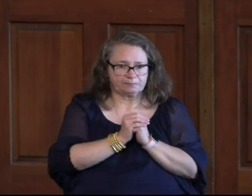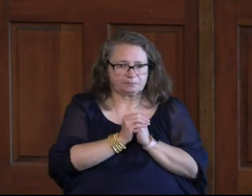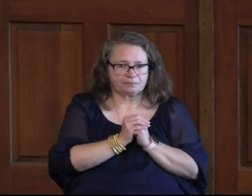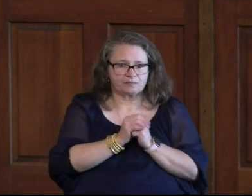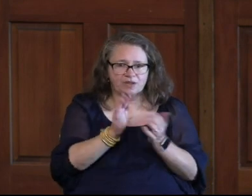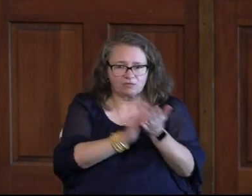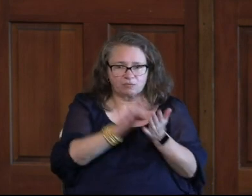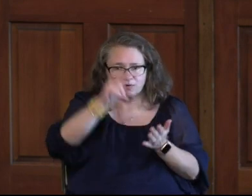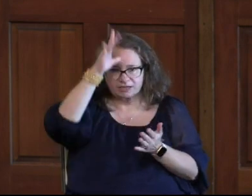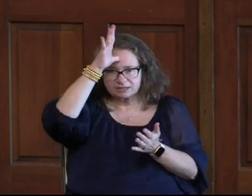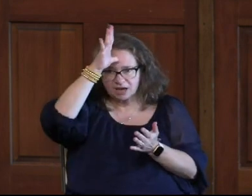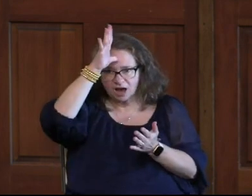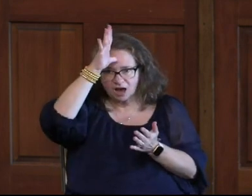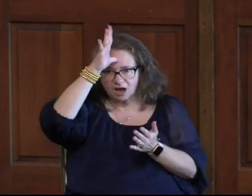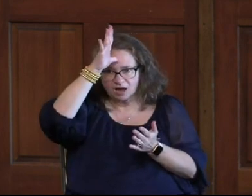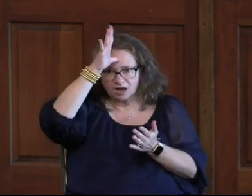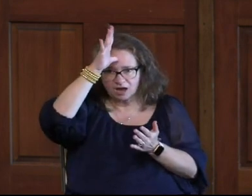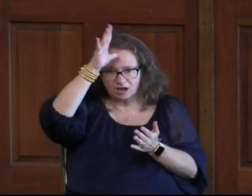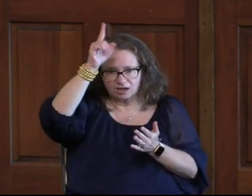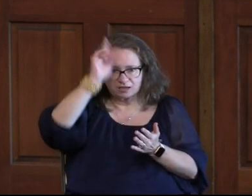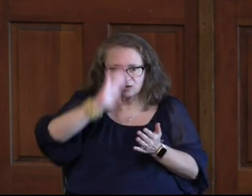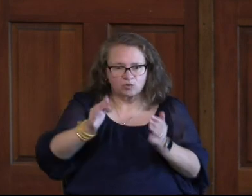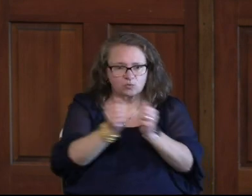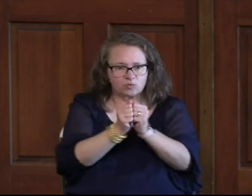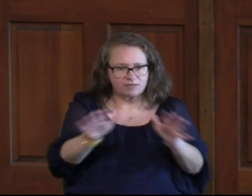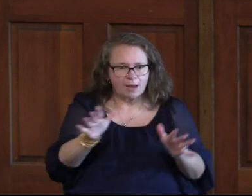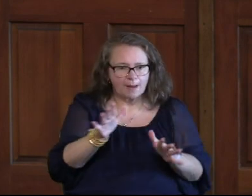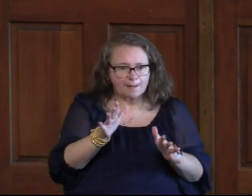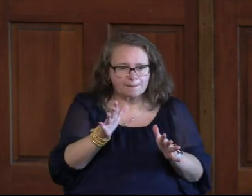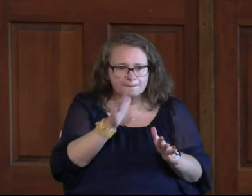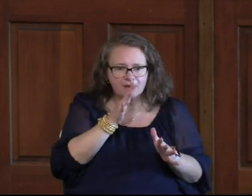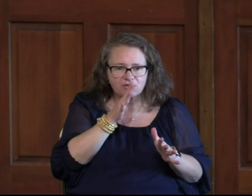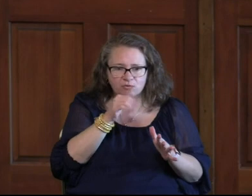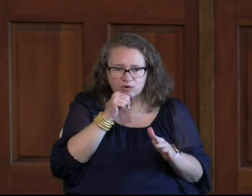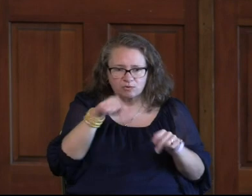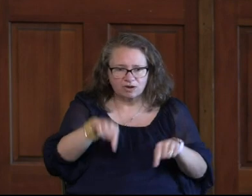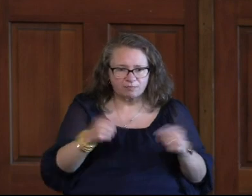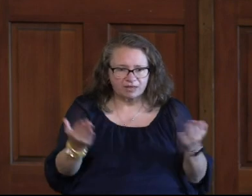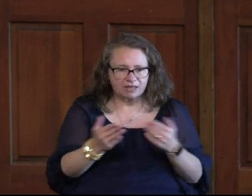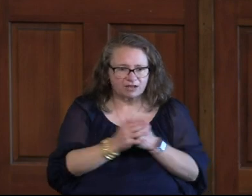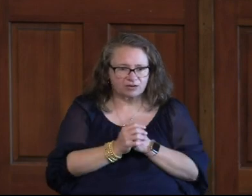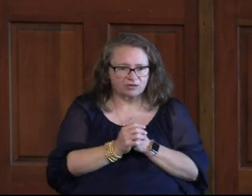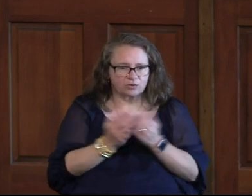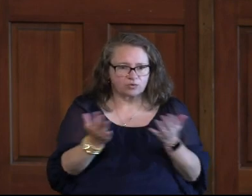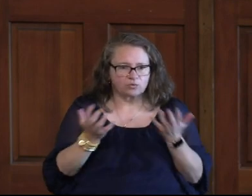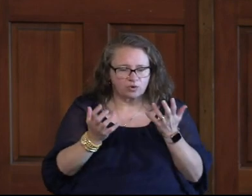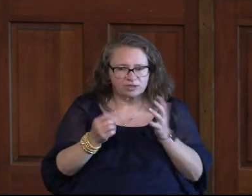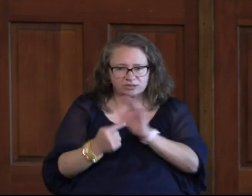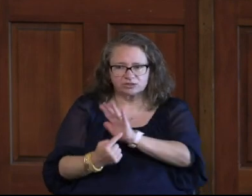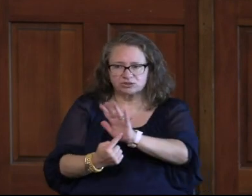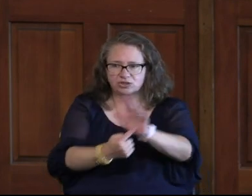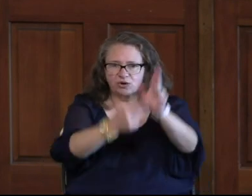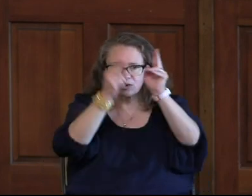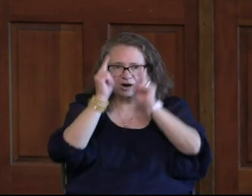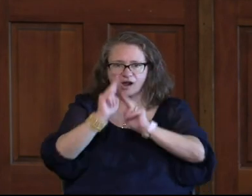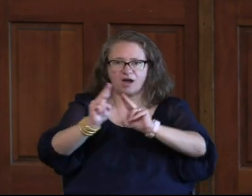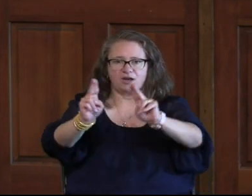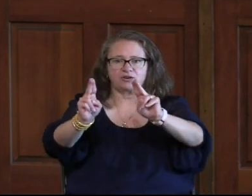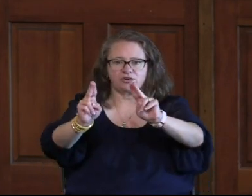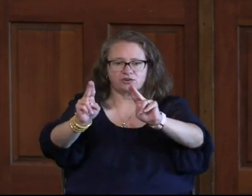we praise God Without our mother We wouldn't We would not be here And we want to We want to show her honor